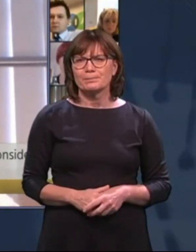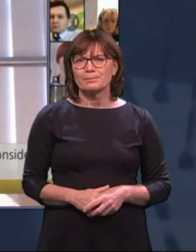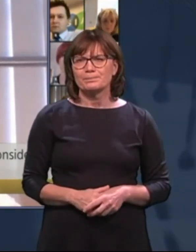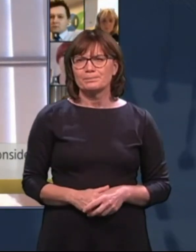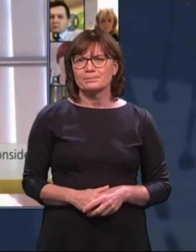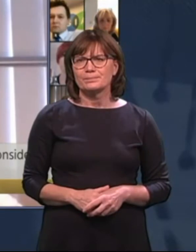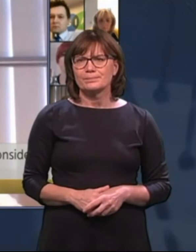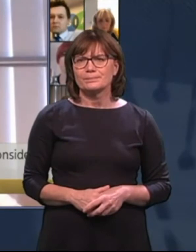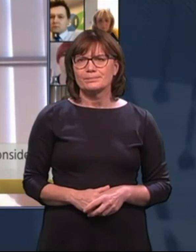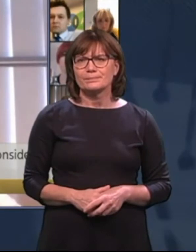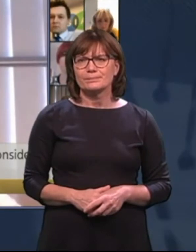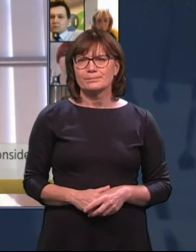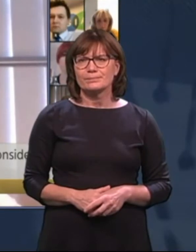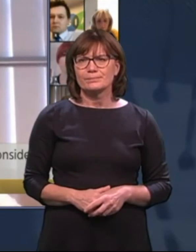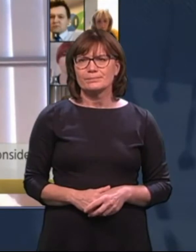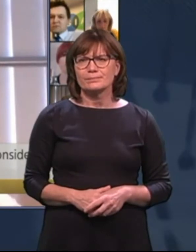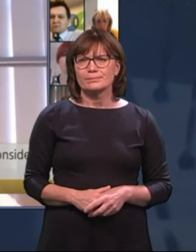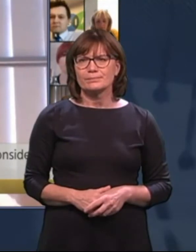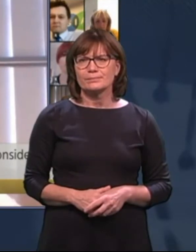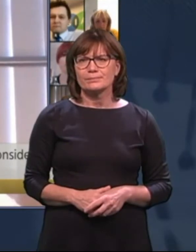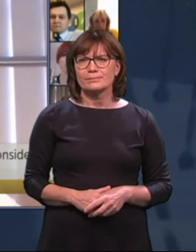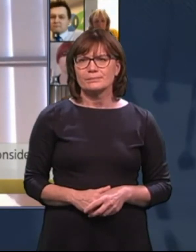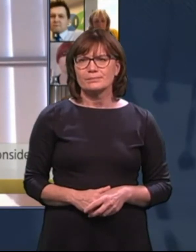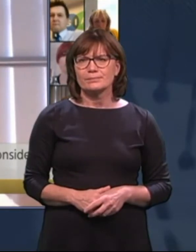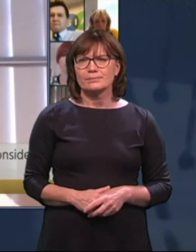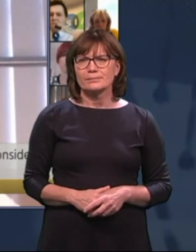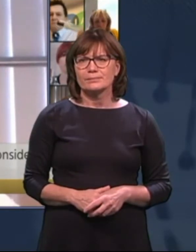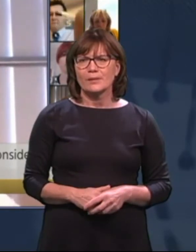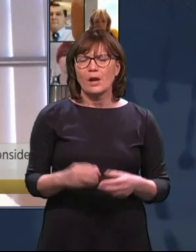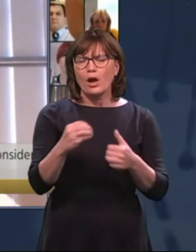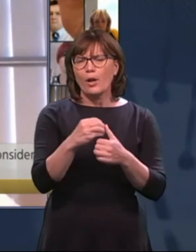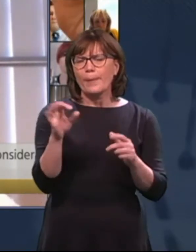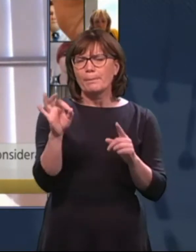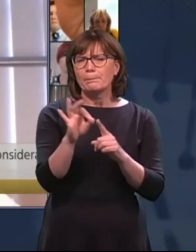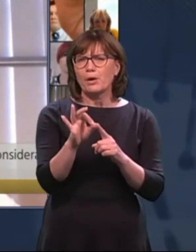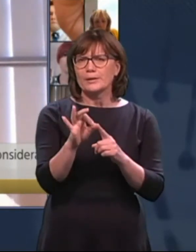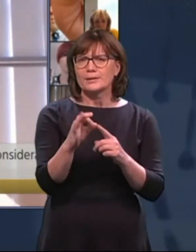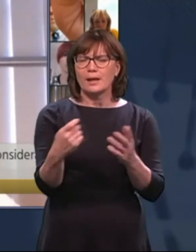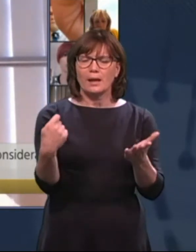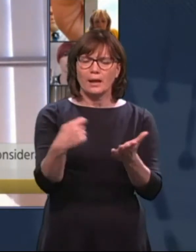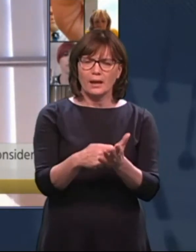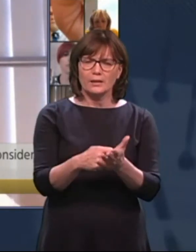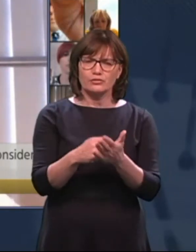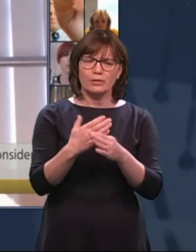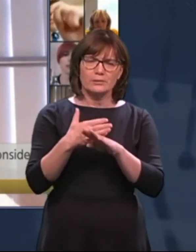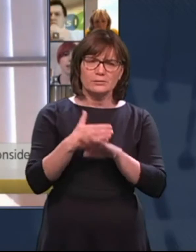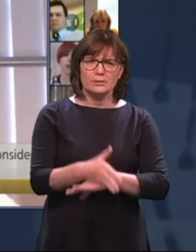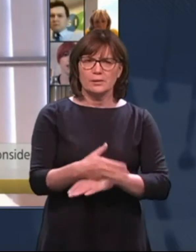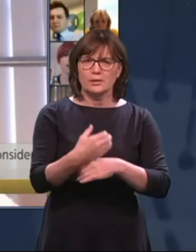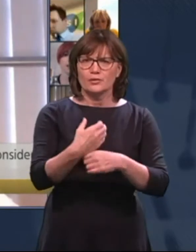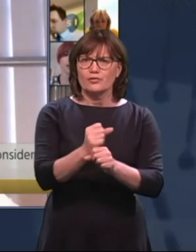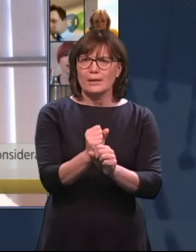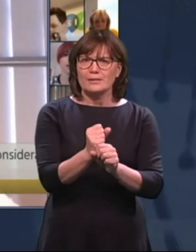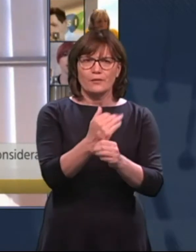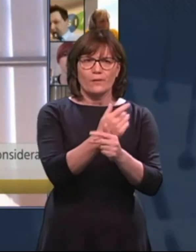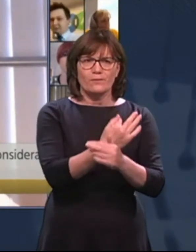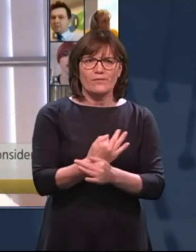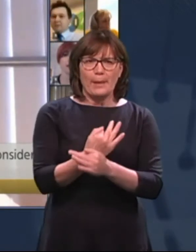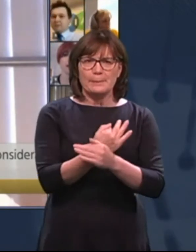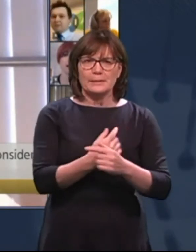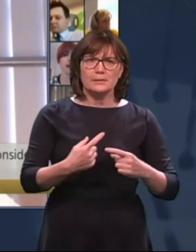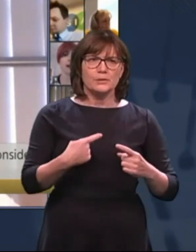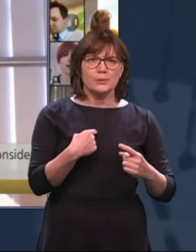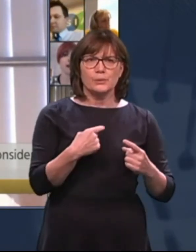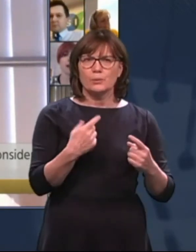And then just if there's time as well, a recurring point raised is the additional stress and hardship put on families in trying to negotiate different state and